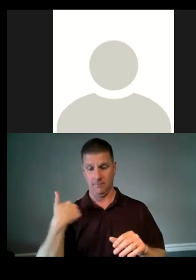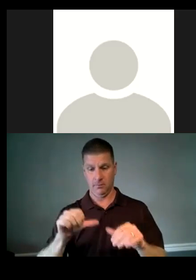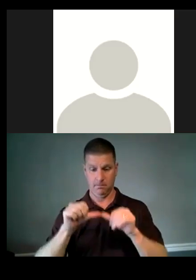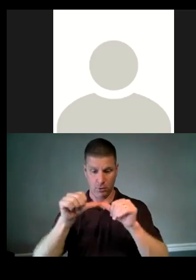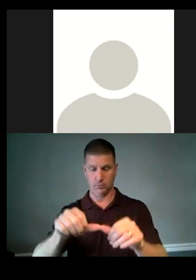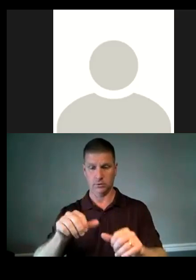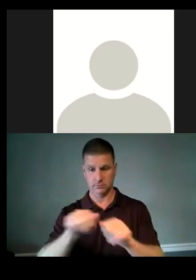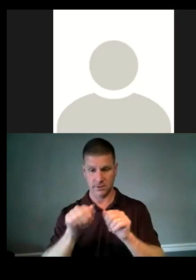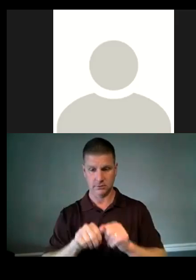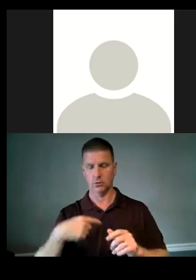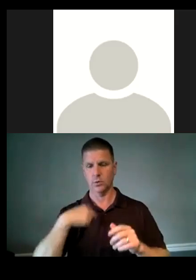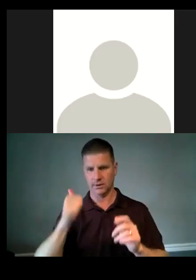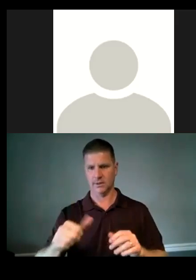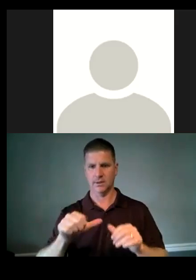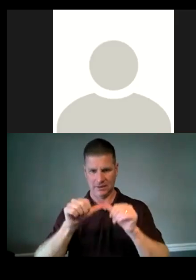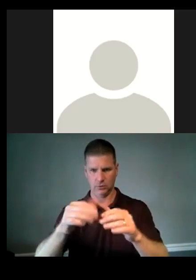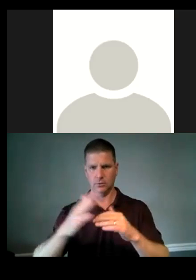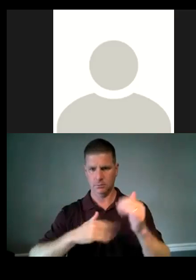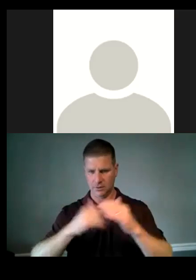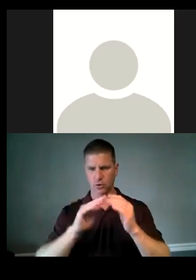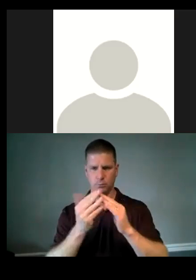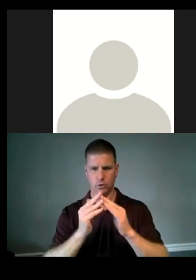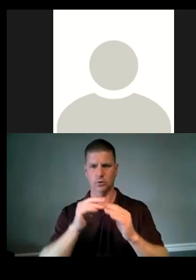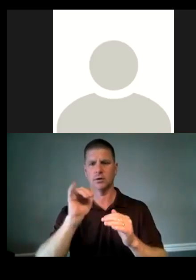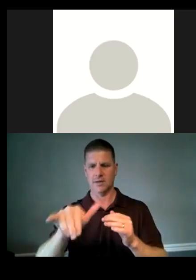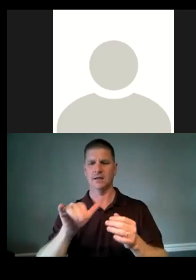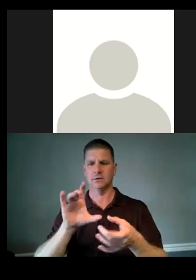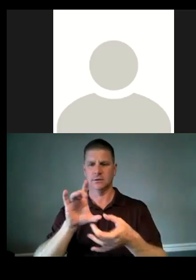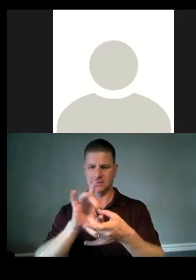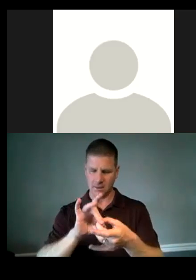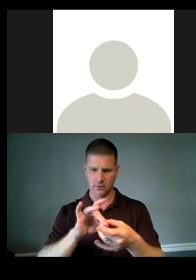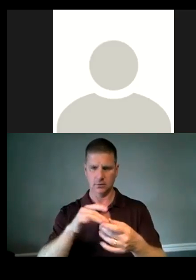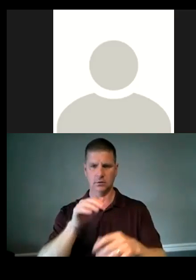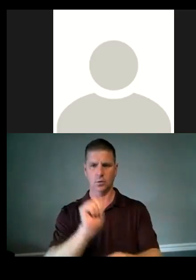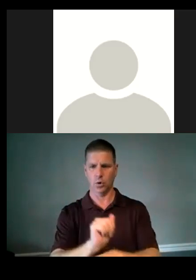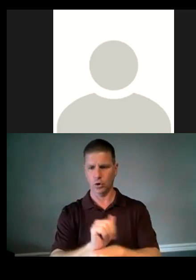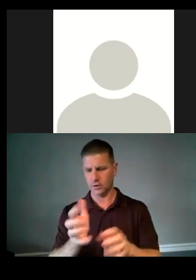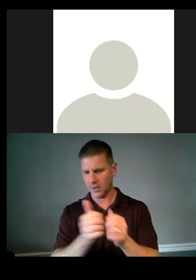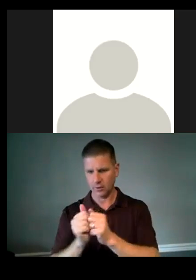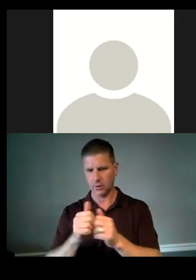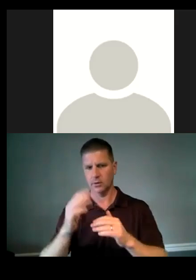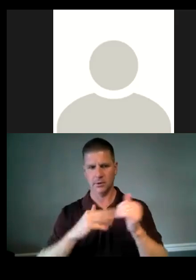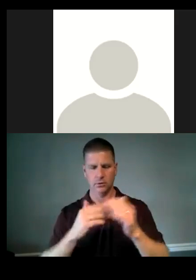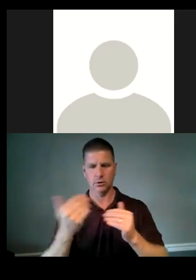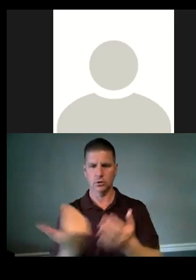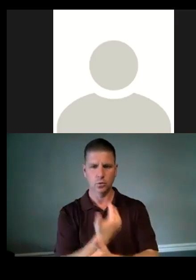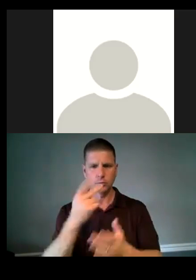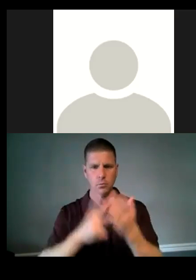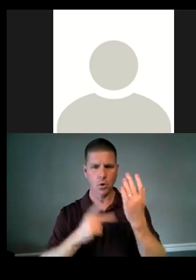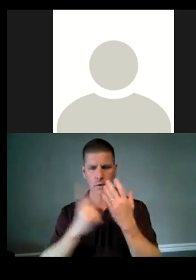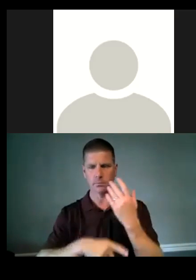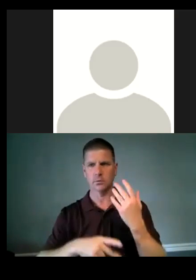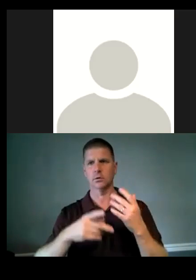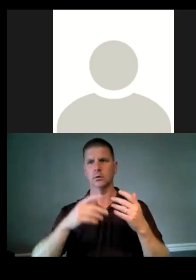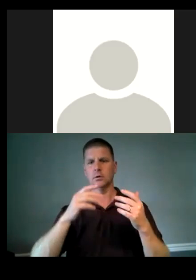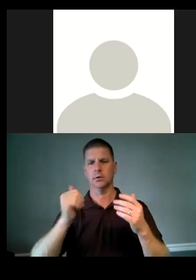you know, where we can continue building a community that is connected, that work together on building a new programs, and that can